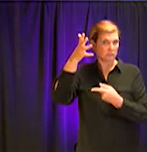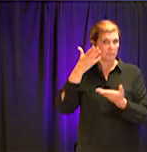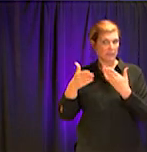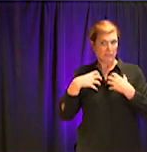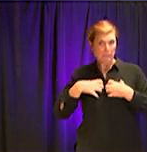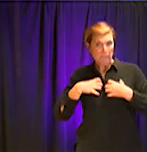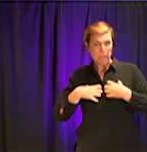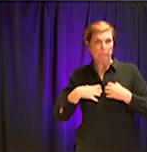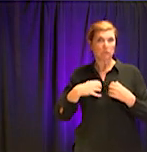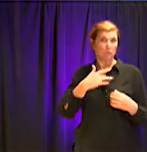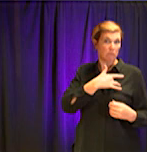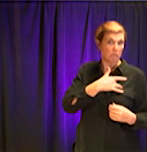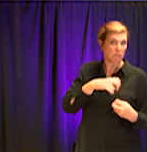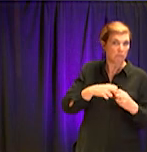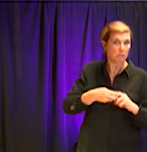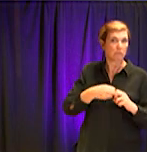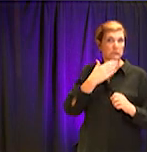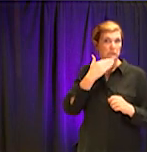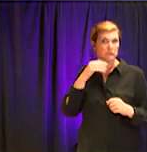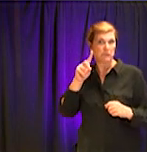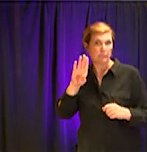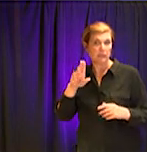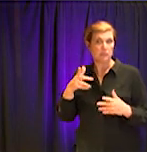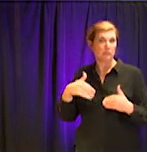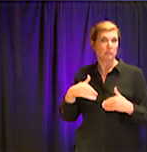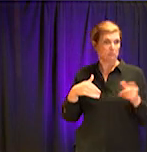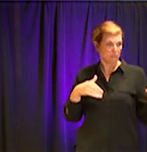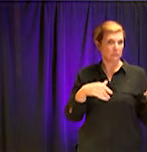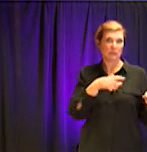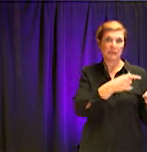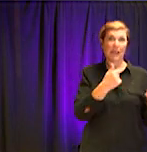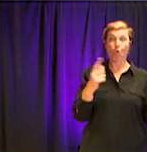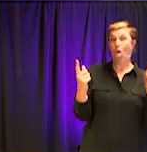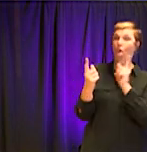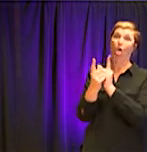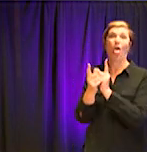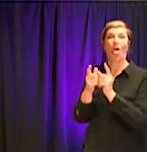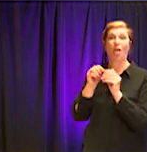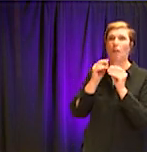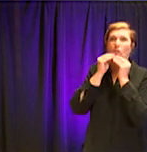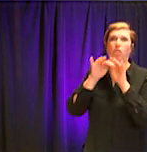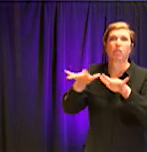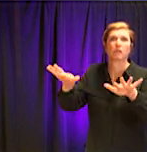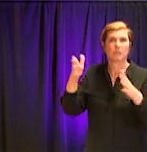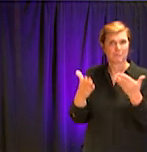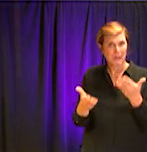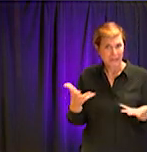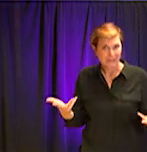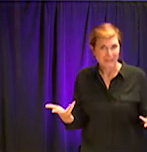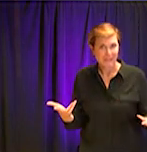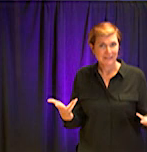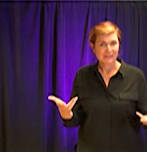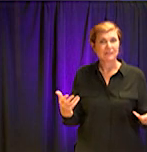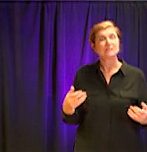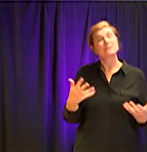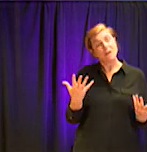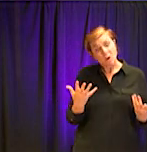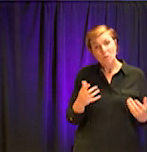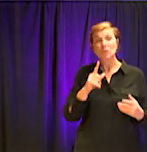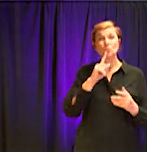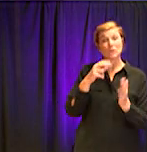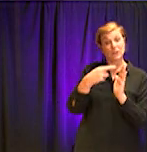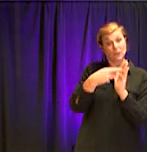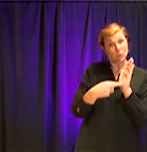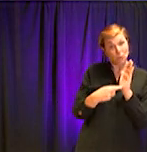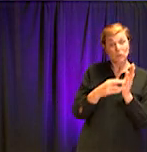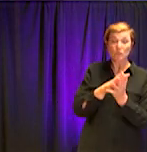Um, and so you're right. This, uh, social distancing piece is not just for people older than 65. It's for everybody. And, uh, you're bringing